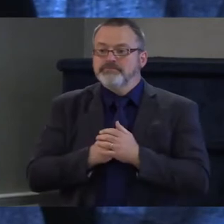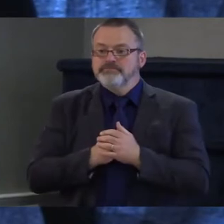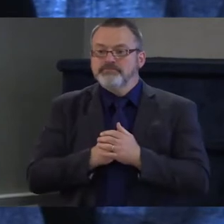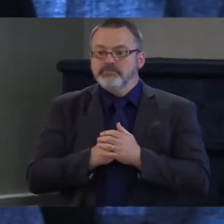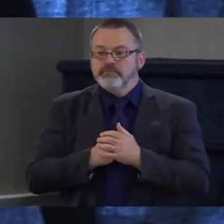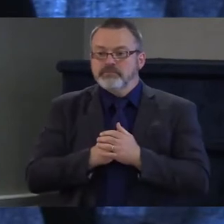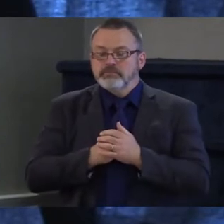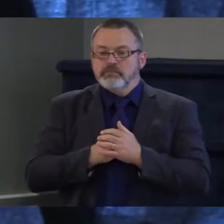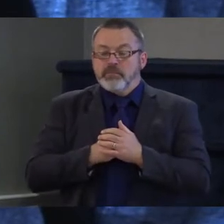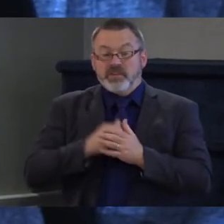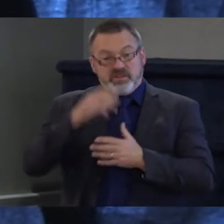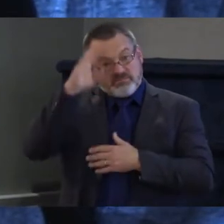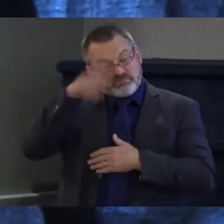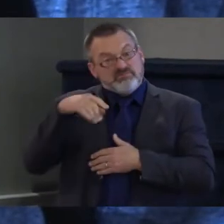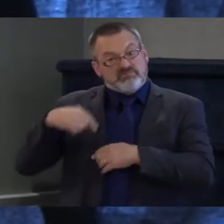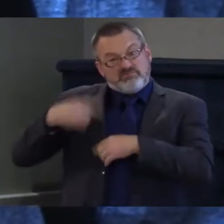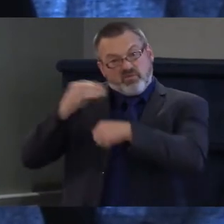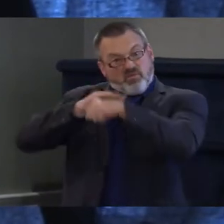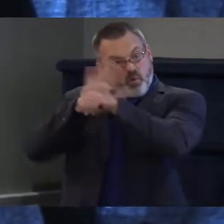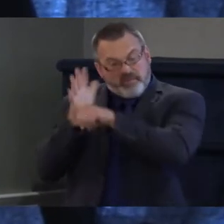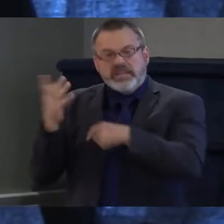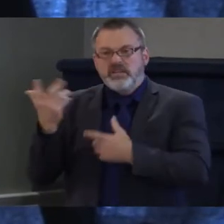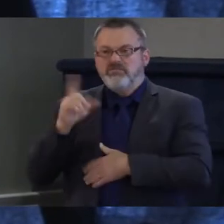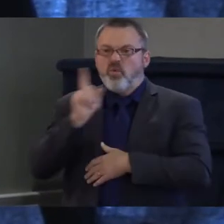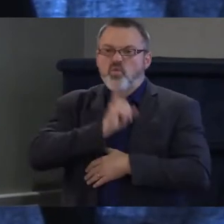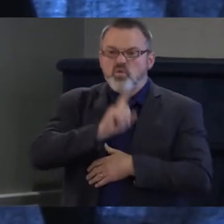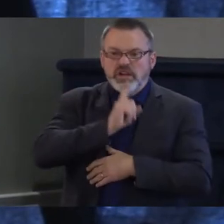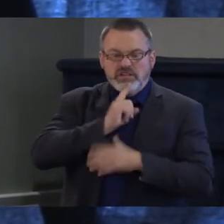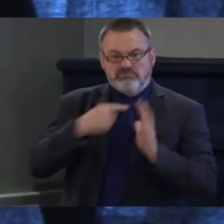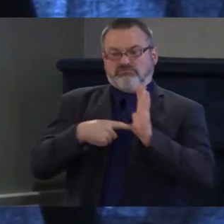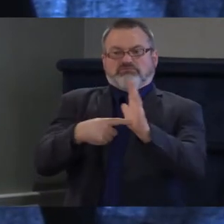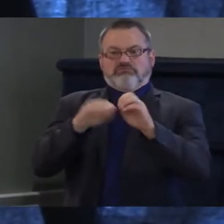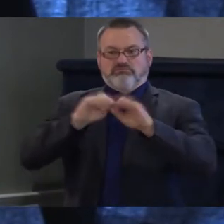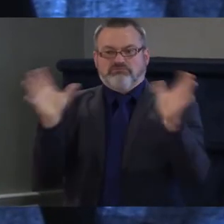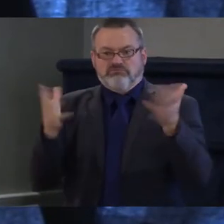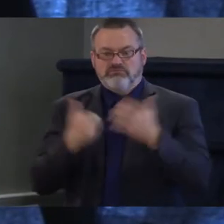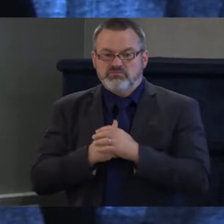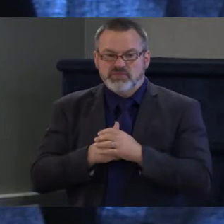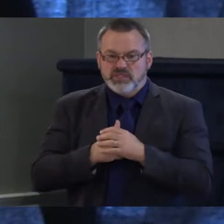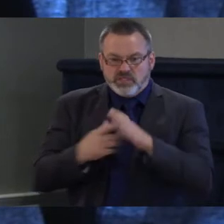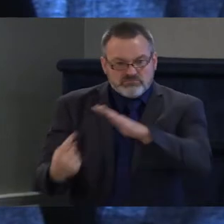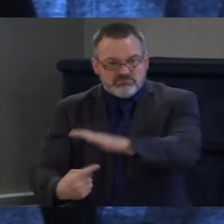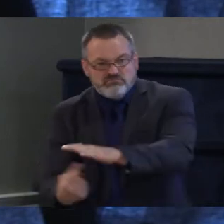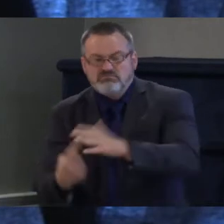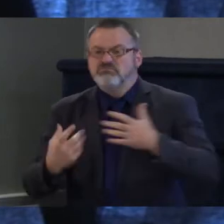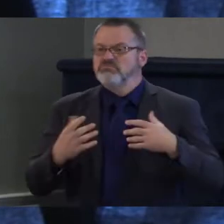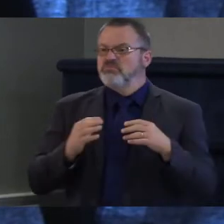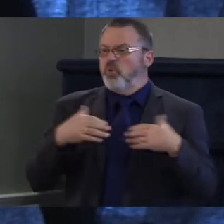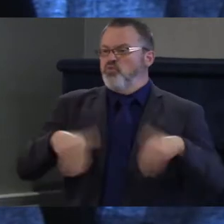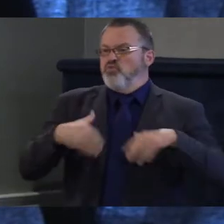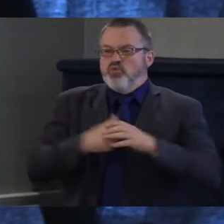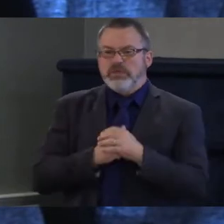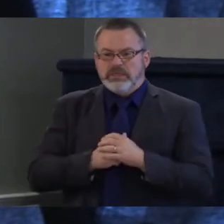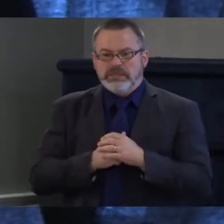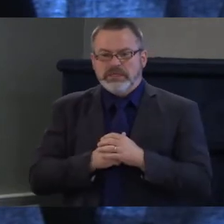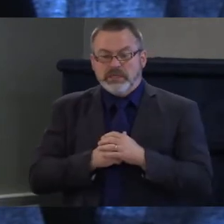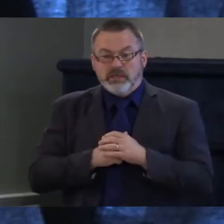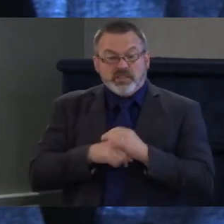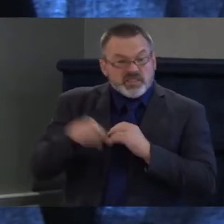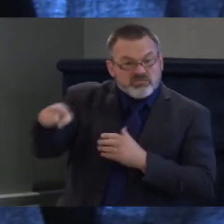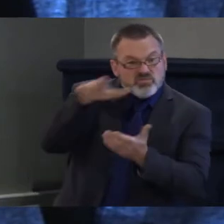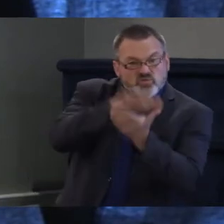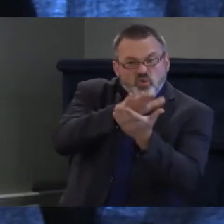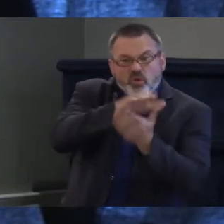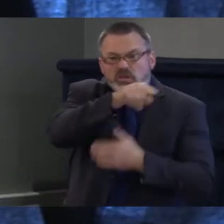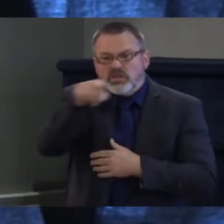and isolation that has come from the pandemic. And I see it in the schools that I talked to.